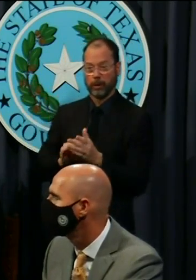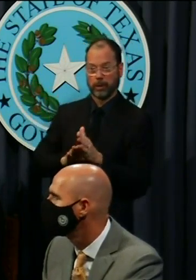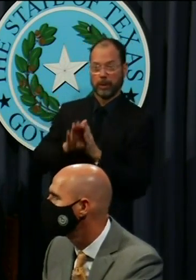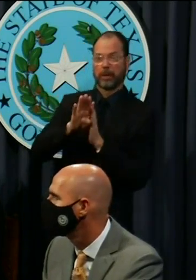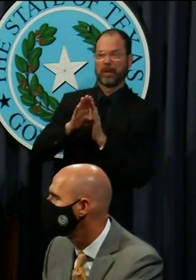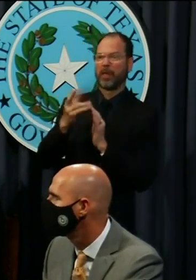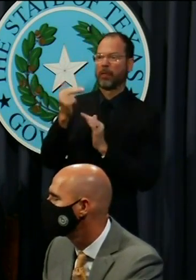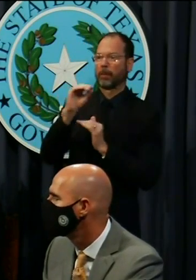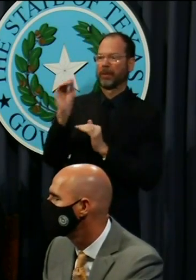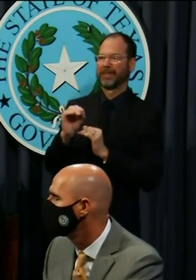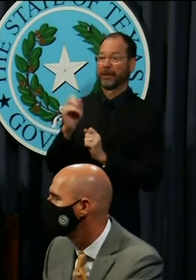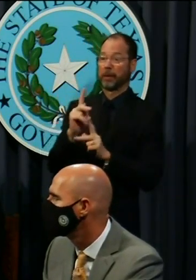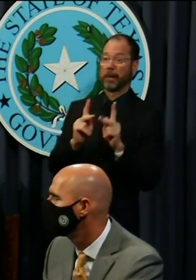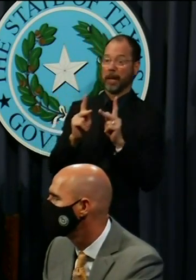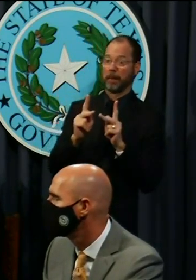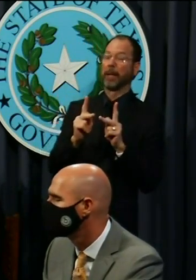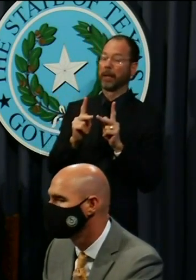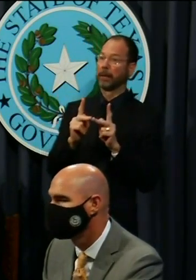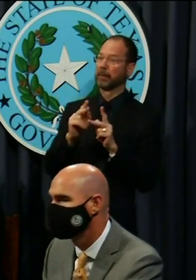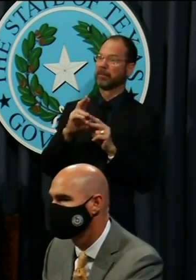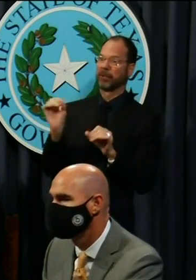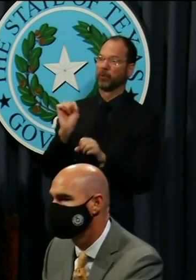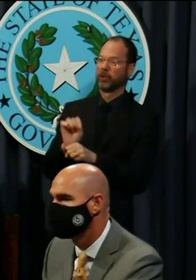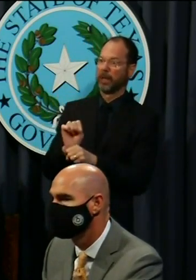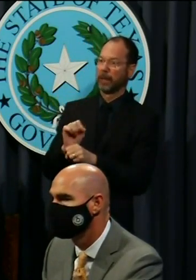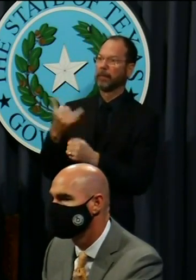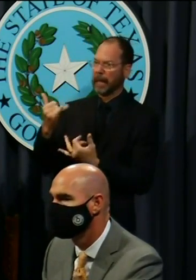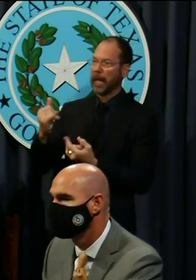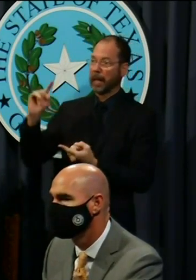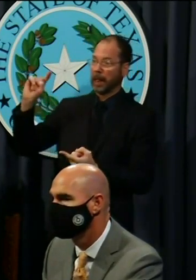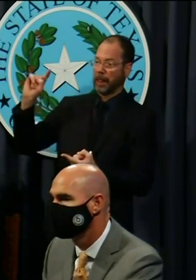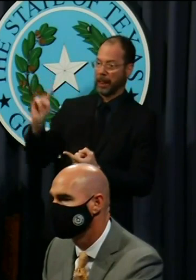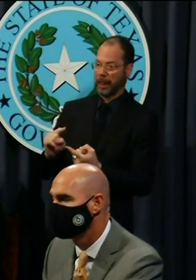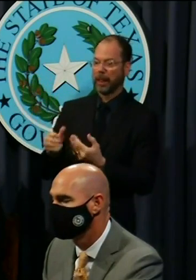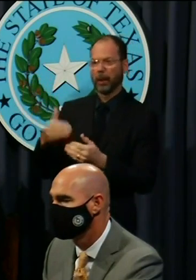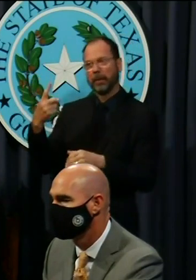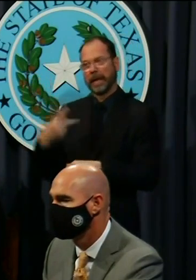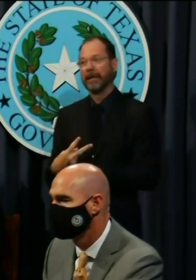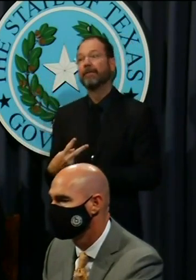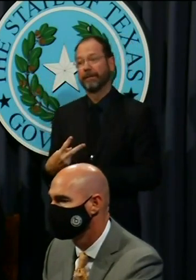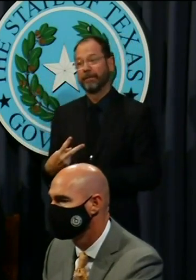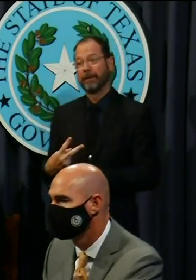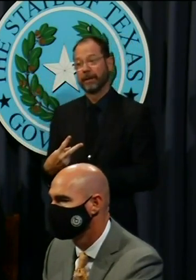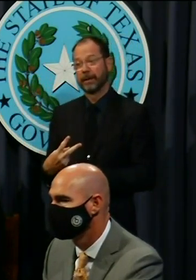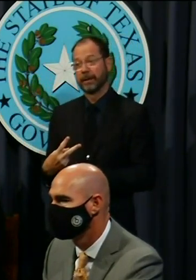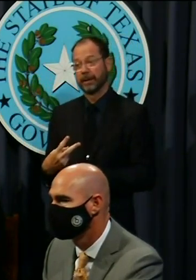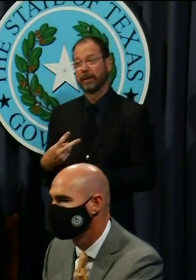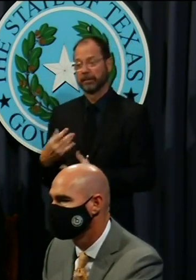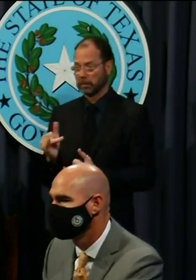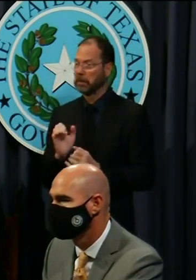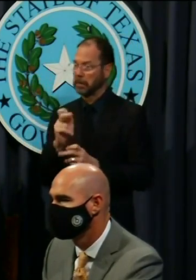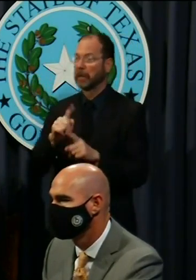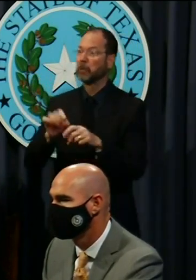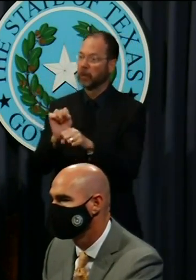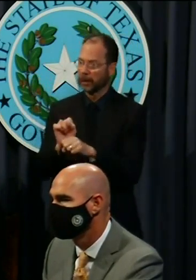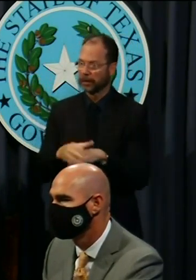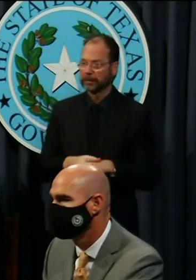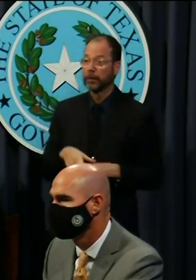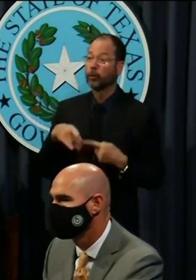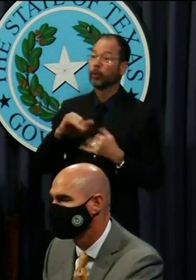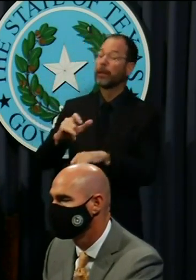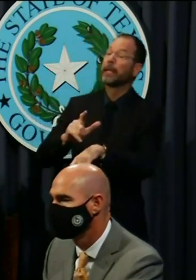13%. By now, that number has been cut almost in half. During that time period,